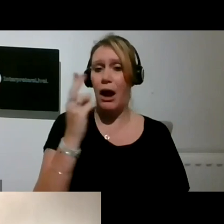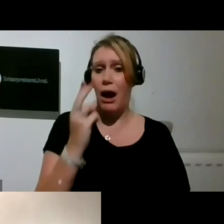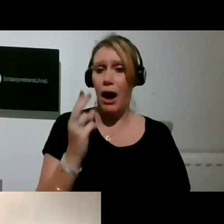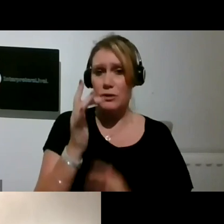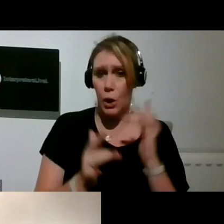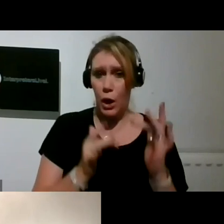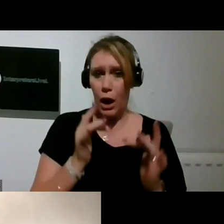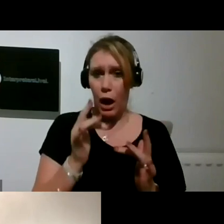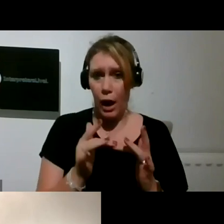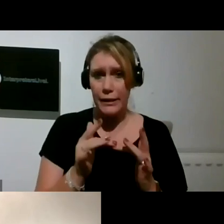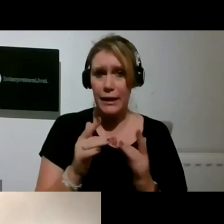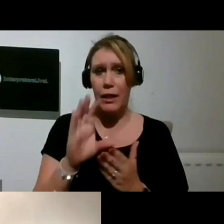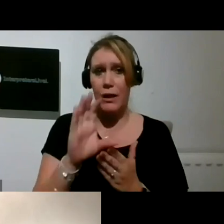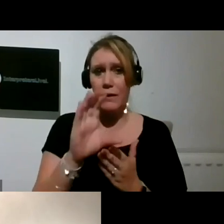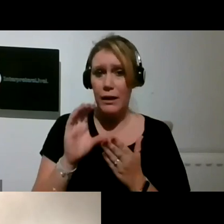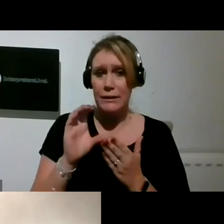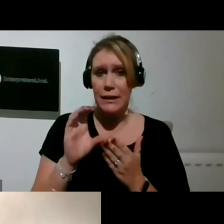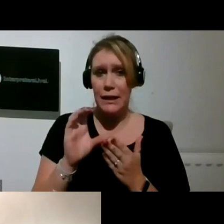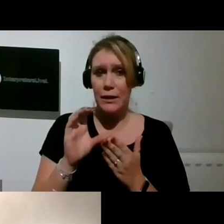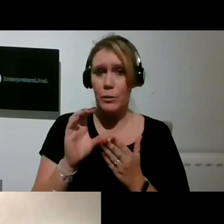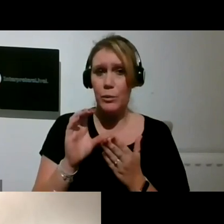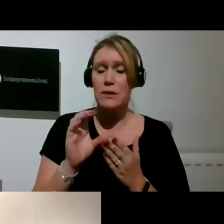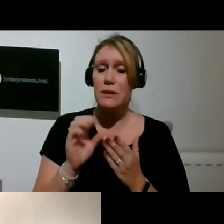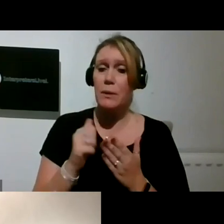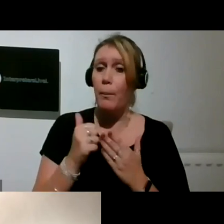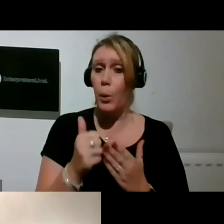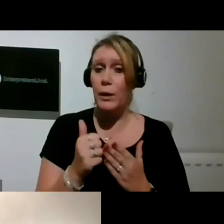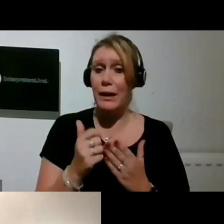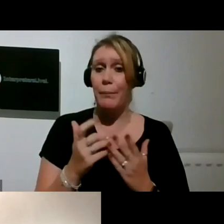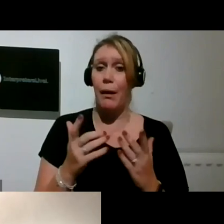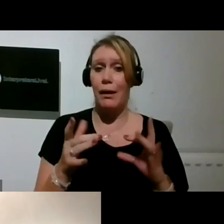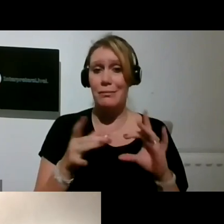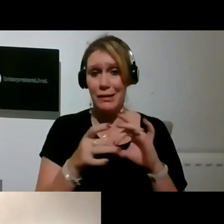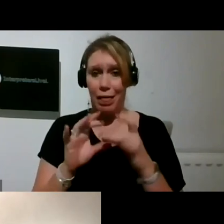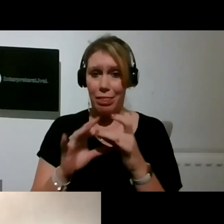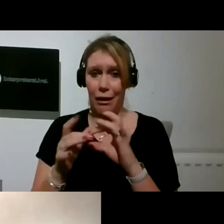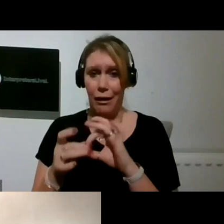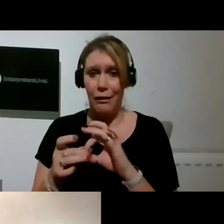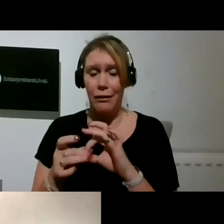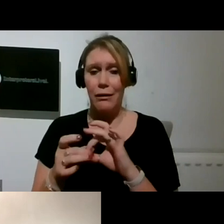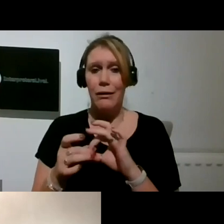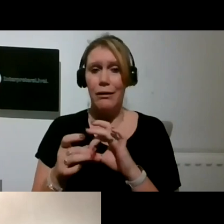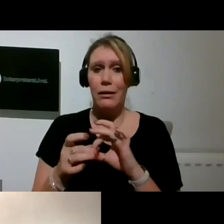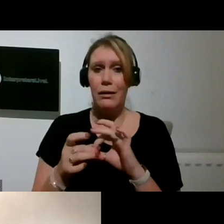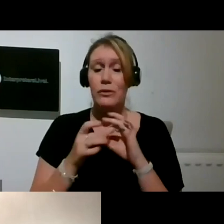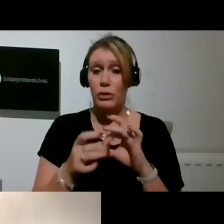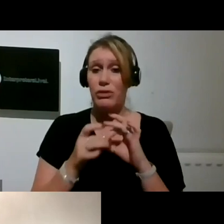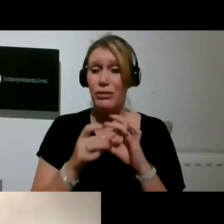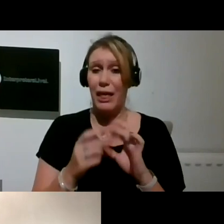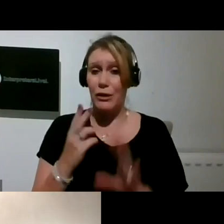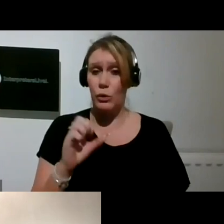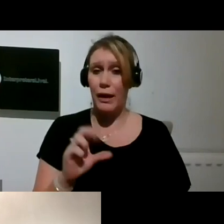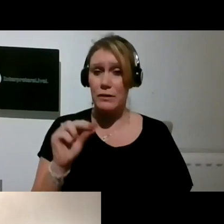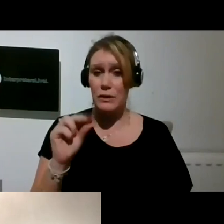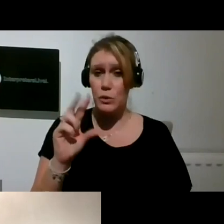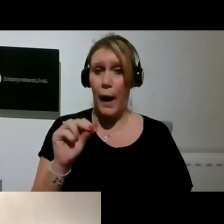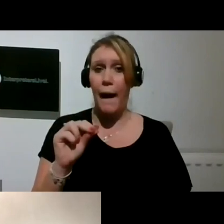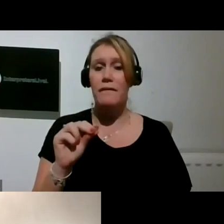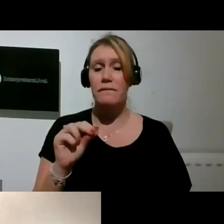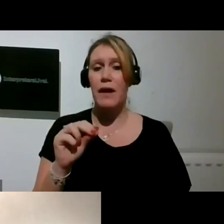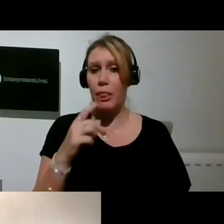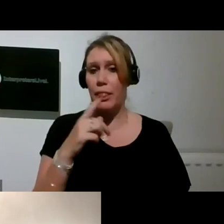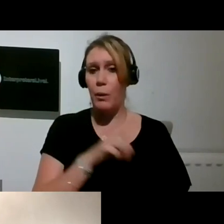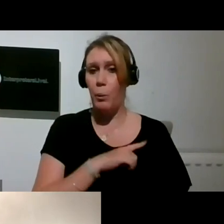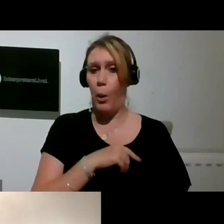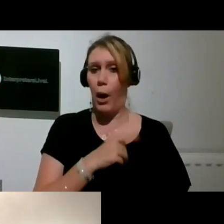was also supported by Together. And we're able to showcase some of those artists within the festival. And